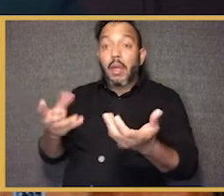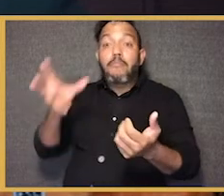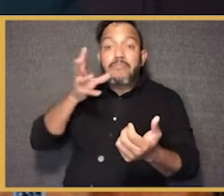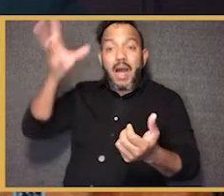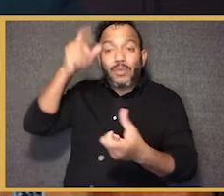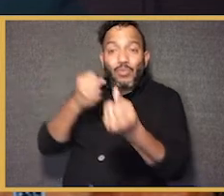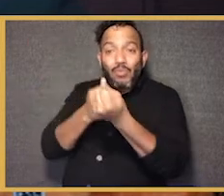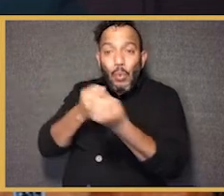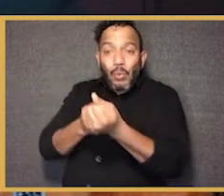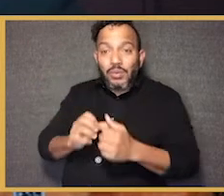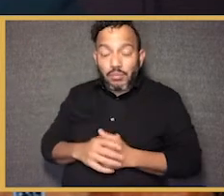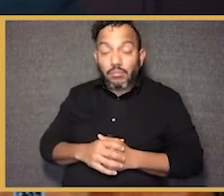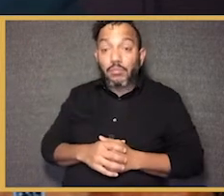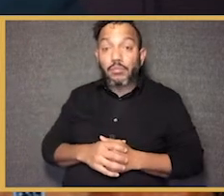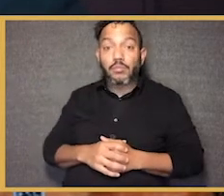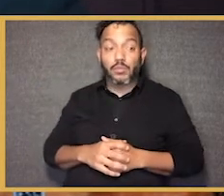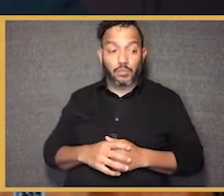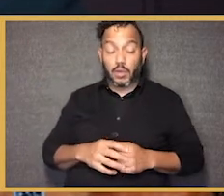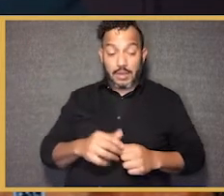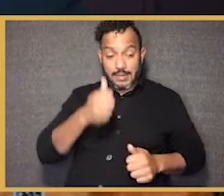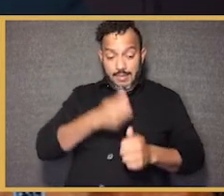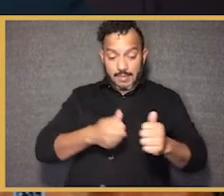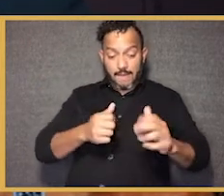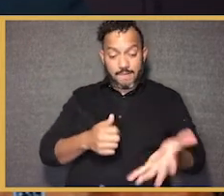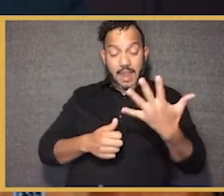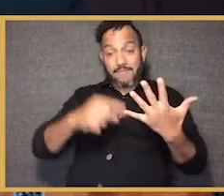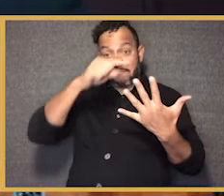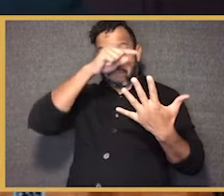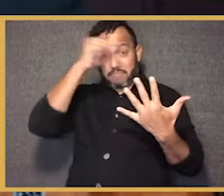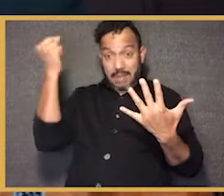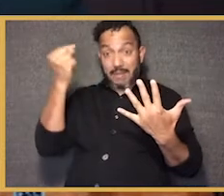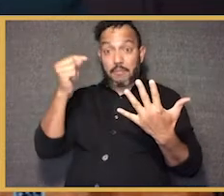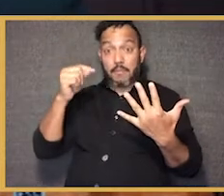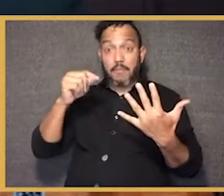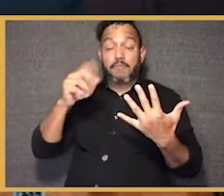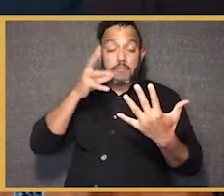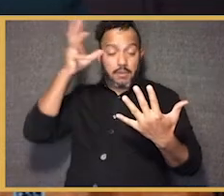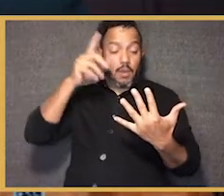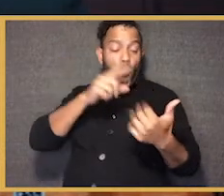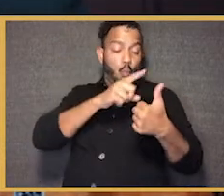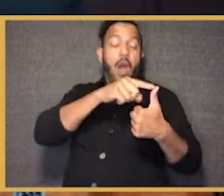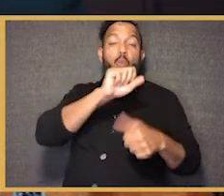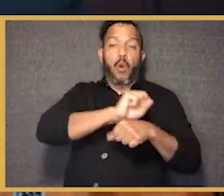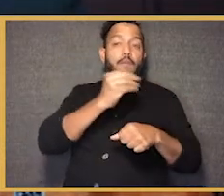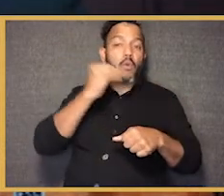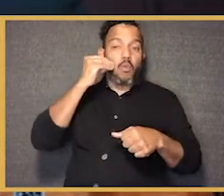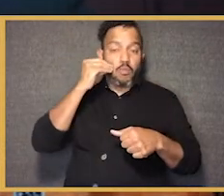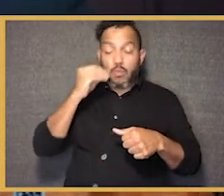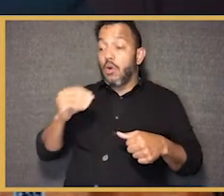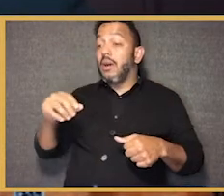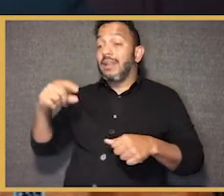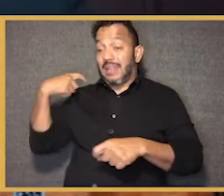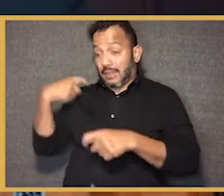around parental support. Only one in five black folks in the workforce can work from home. Only one in